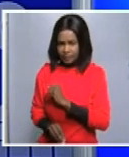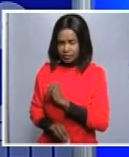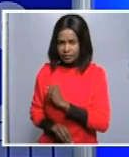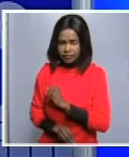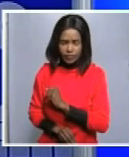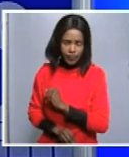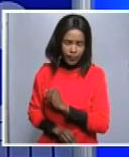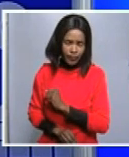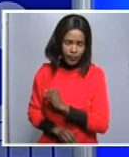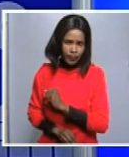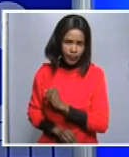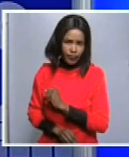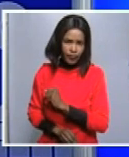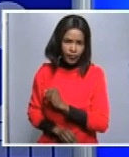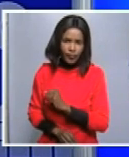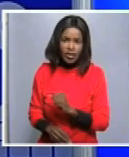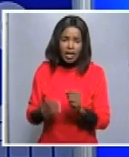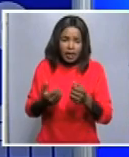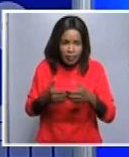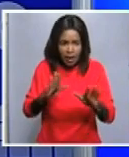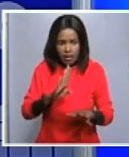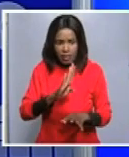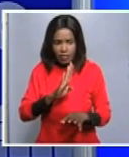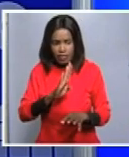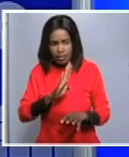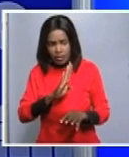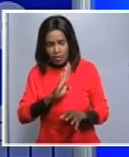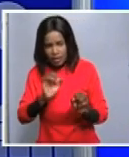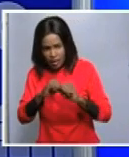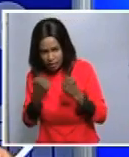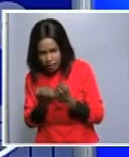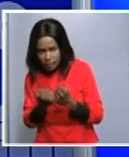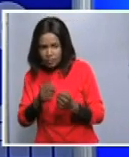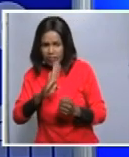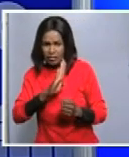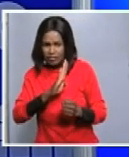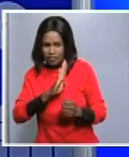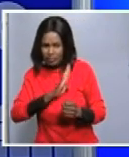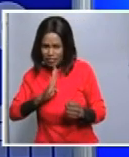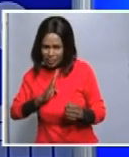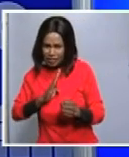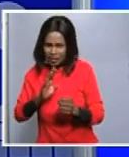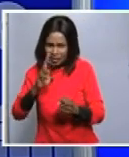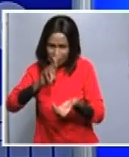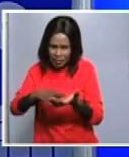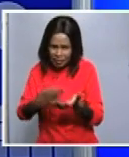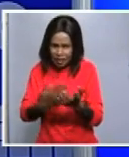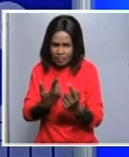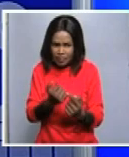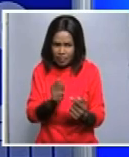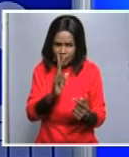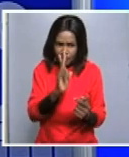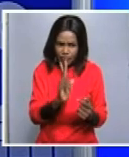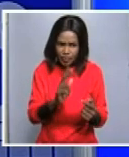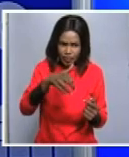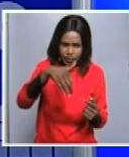the binational commission between south africa and namibia the commission will be chaired